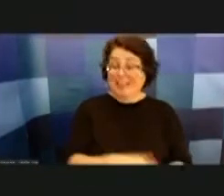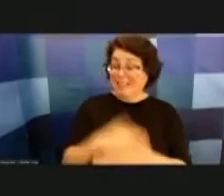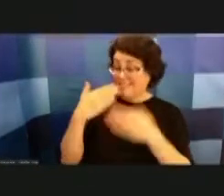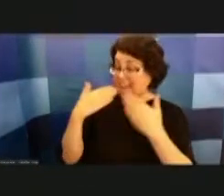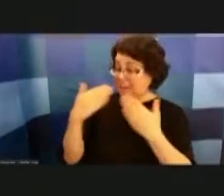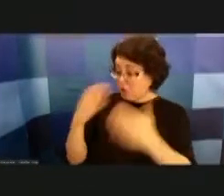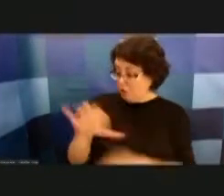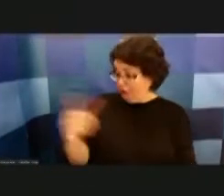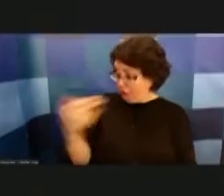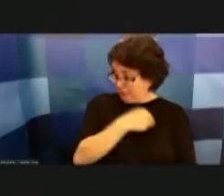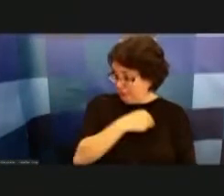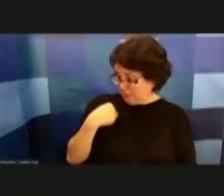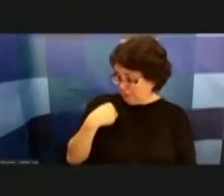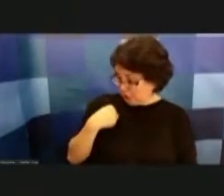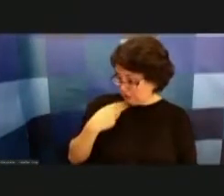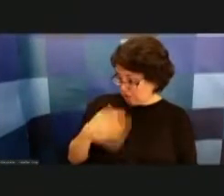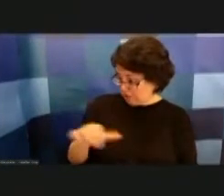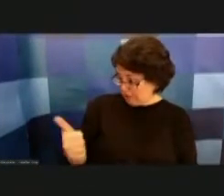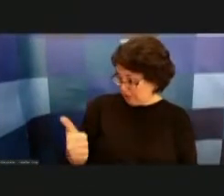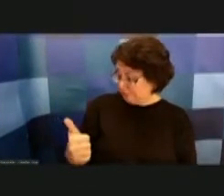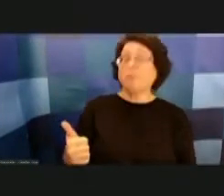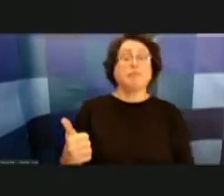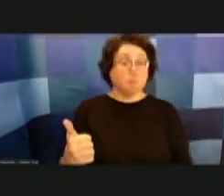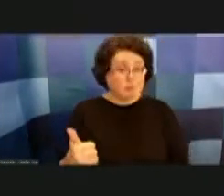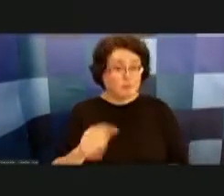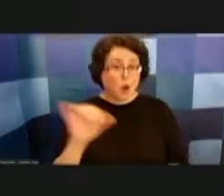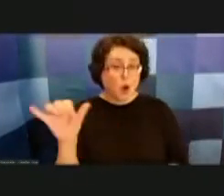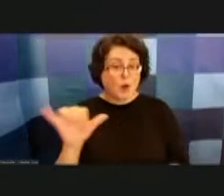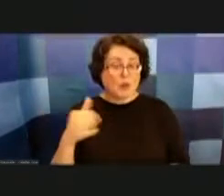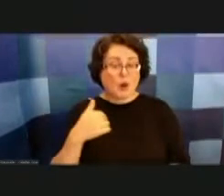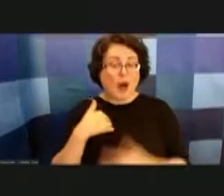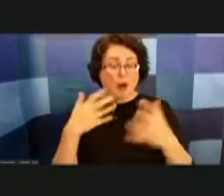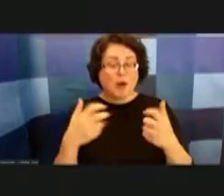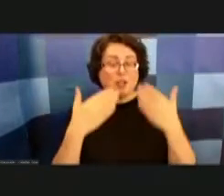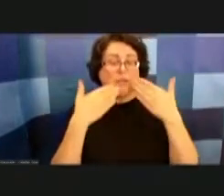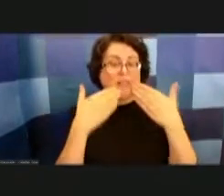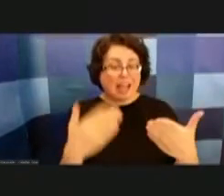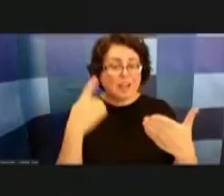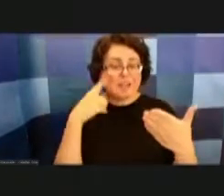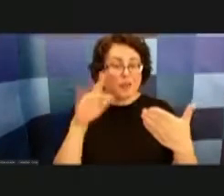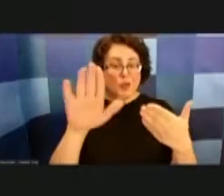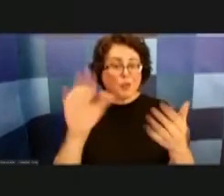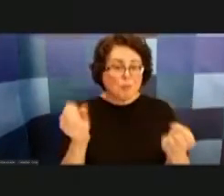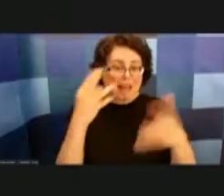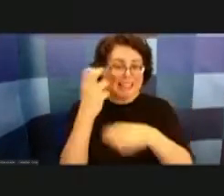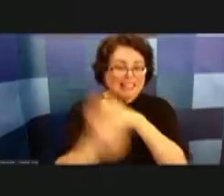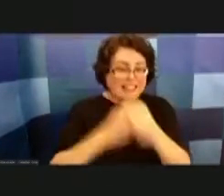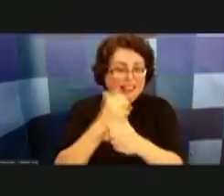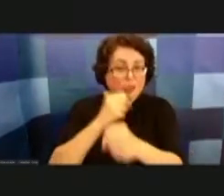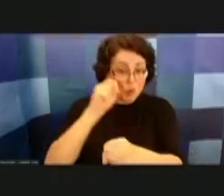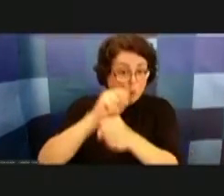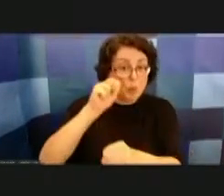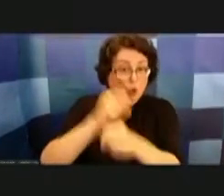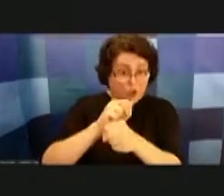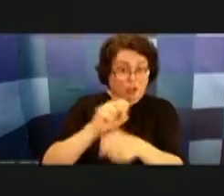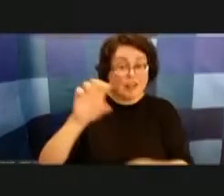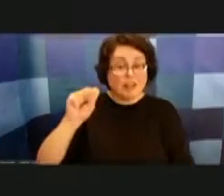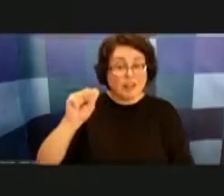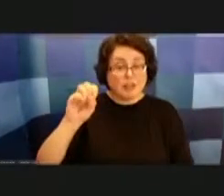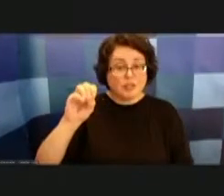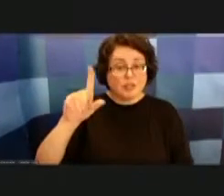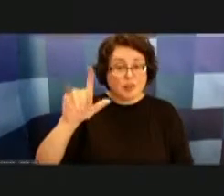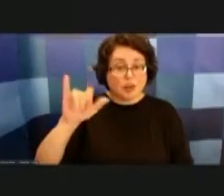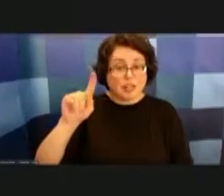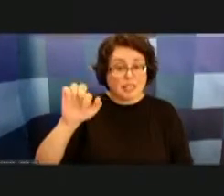if not i also just simply want to thank you for your years of work so sir hilton um you have